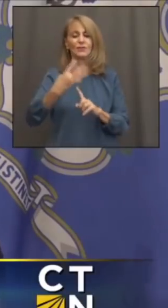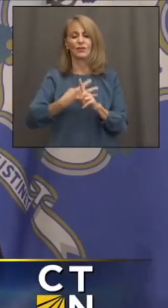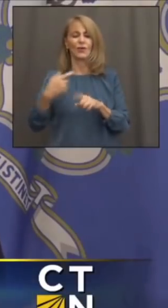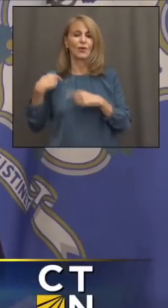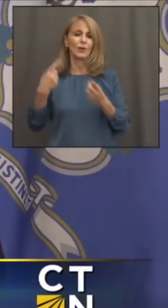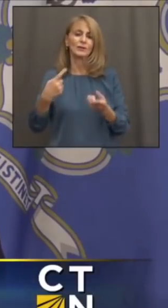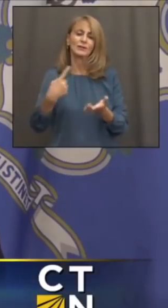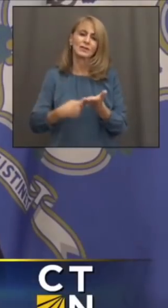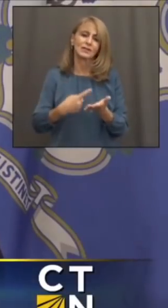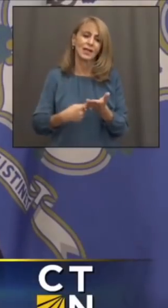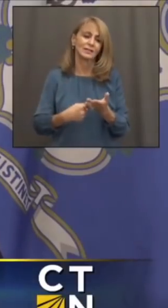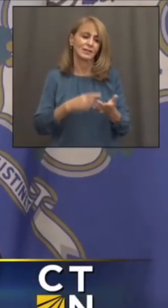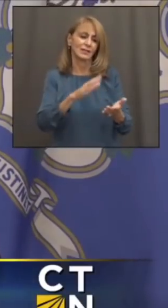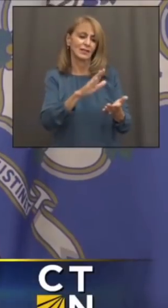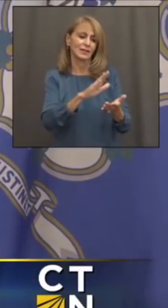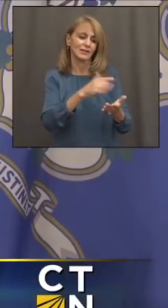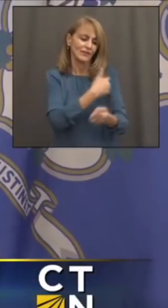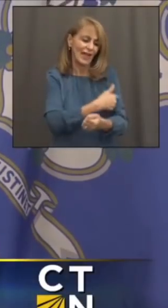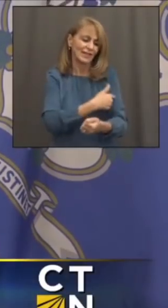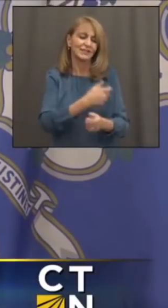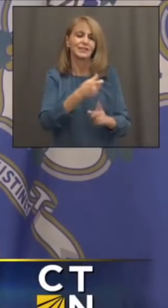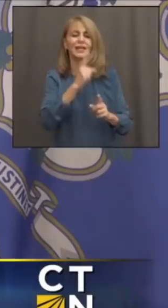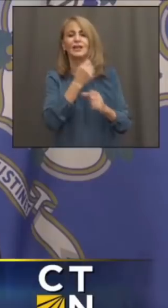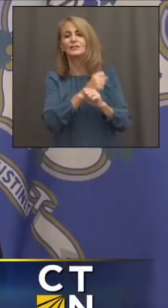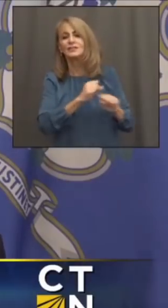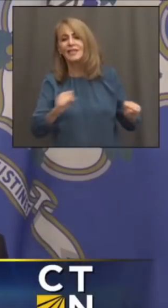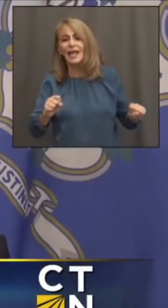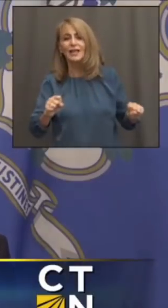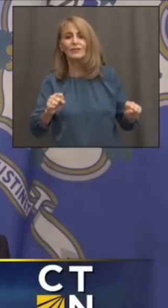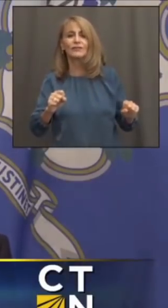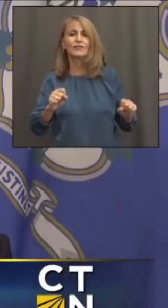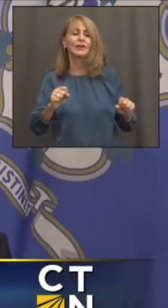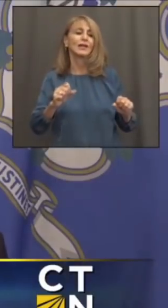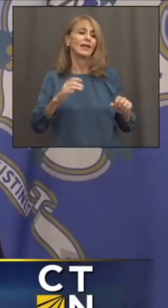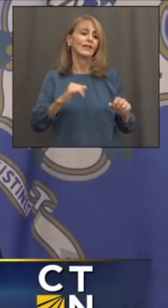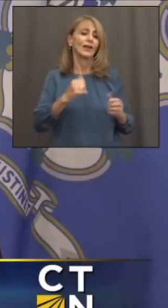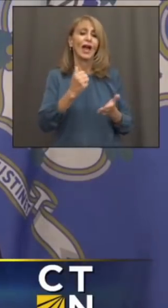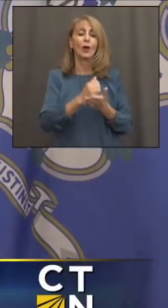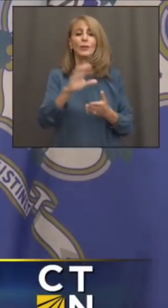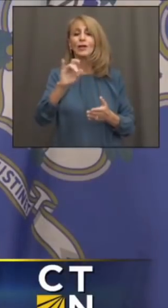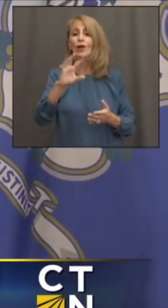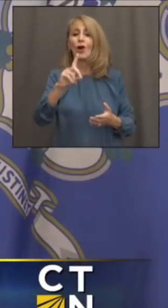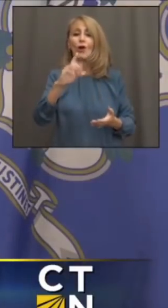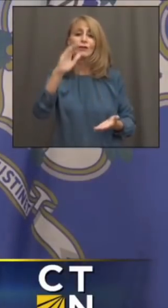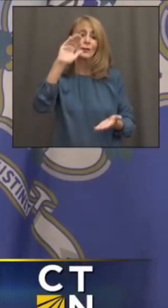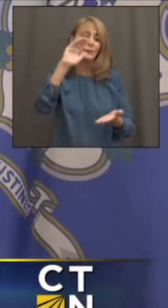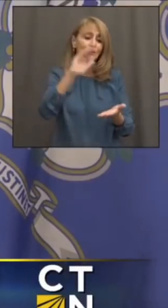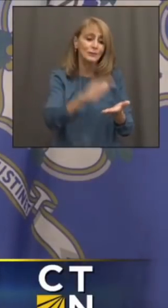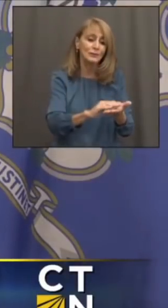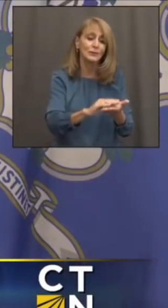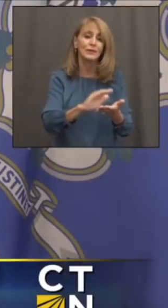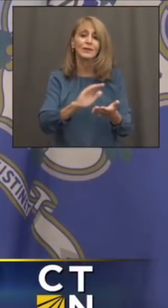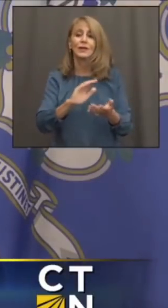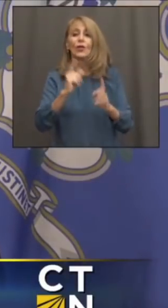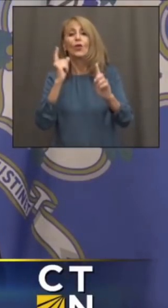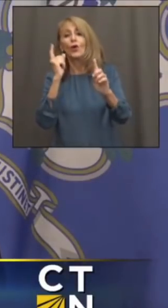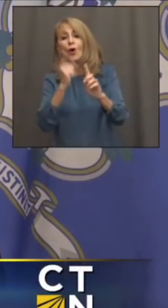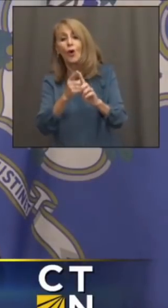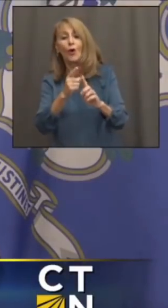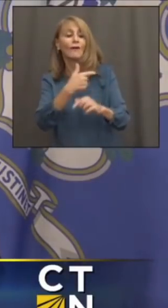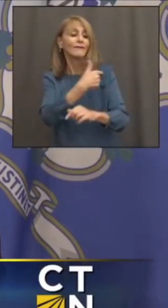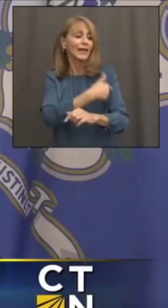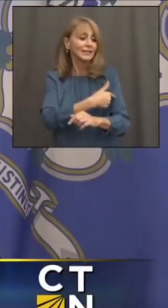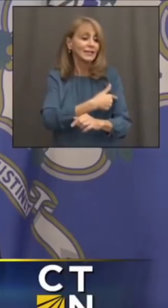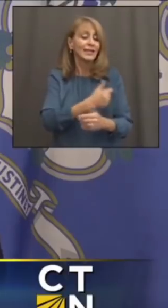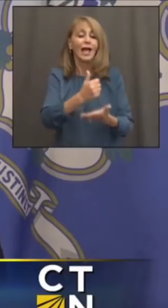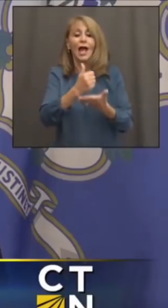about how safe and effective vaccines are. They're breaking the back of COVID, allowing us to get back to a new normal. So I'd